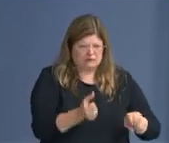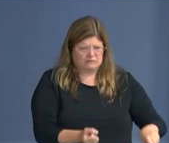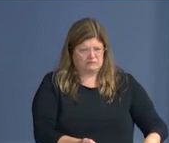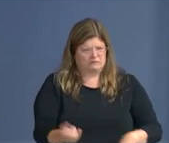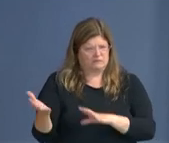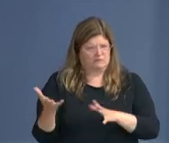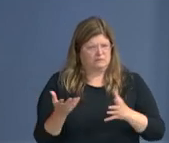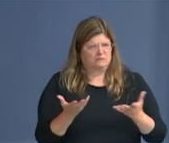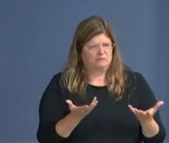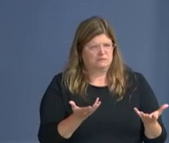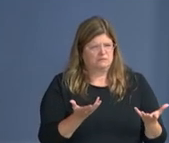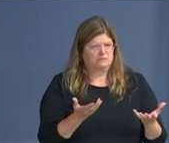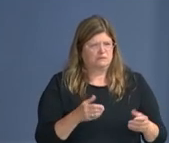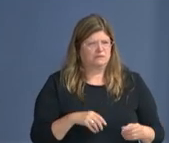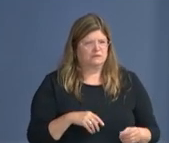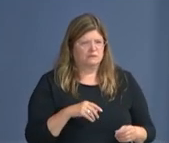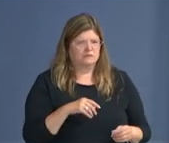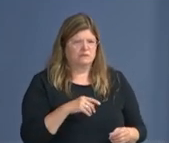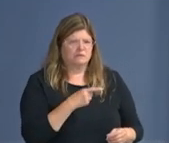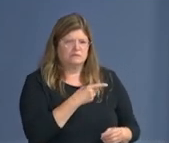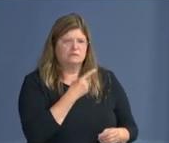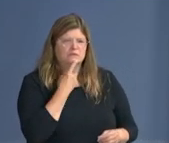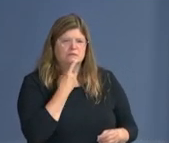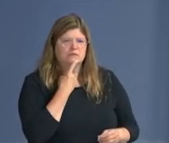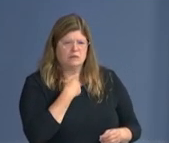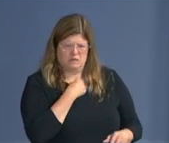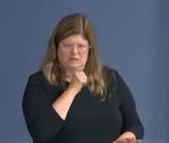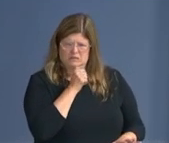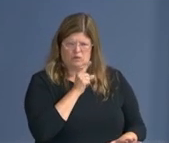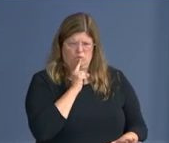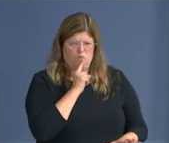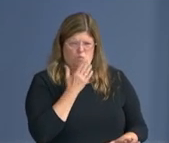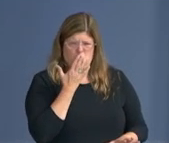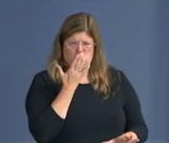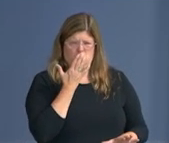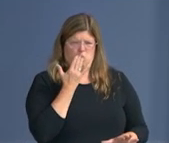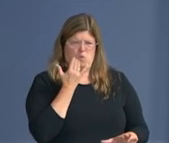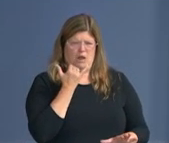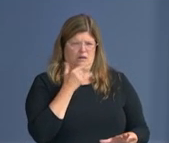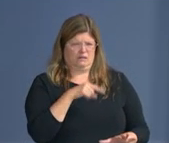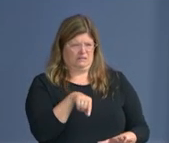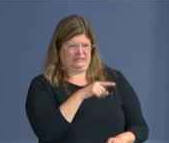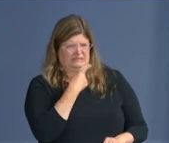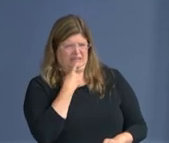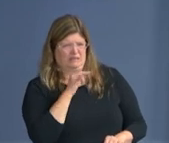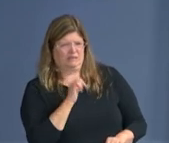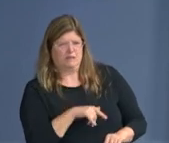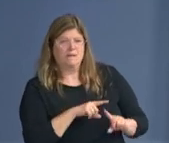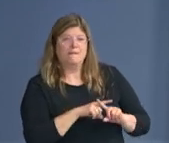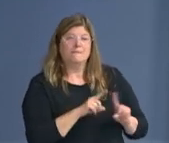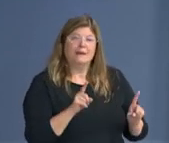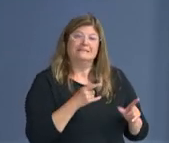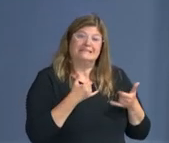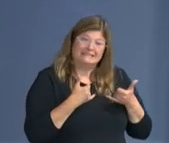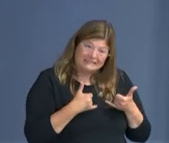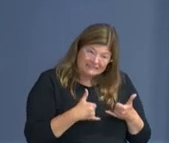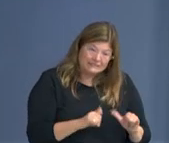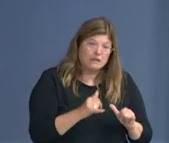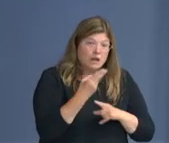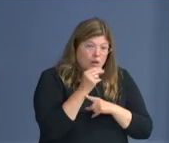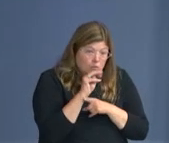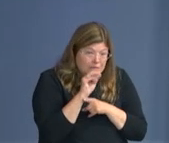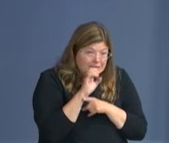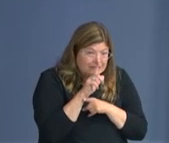I don't know why anybody would have told you that. So you are currently removing homeless encampments? They should be, absolutely.